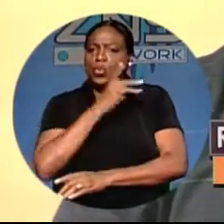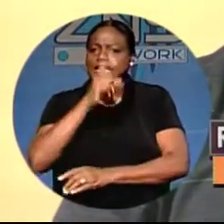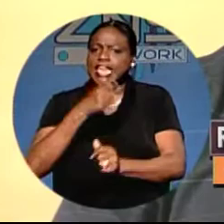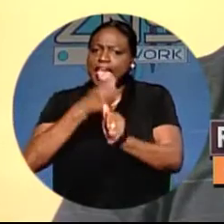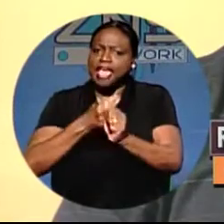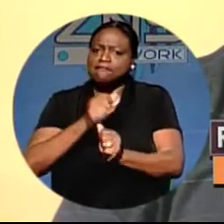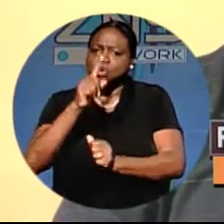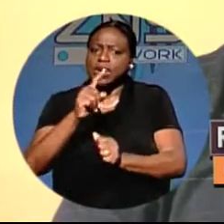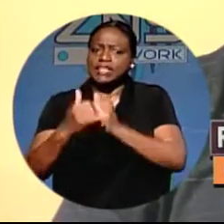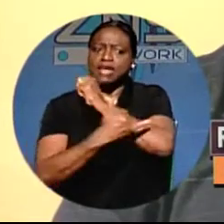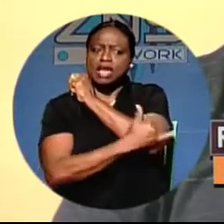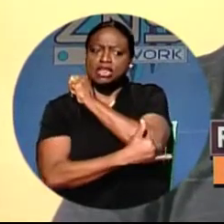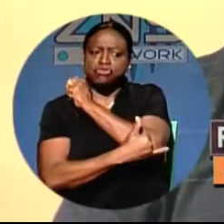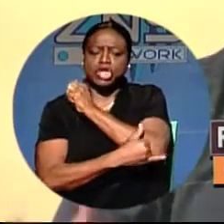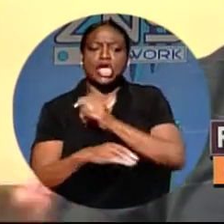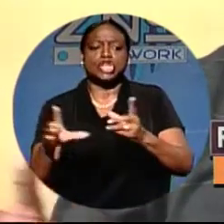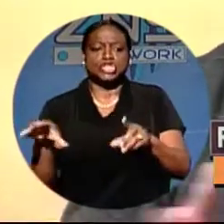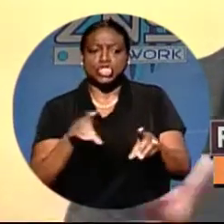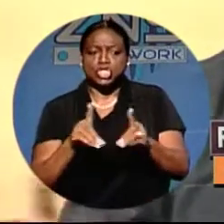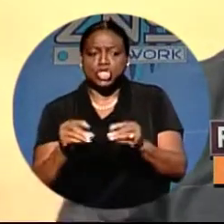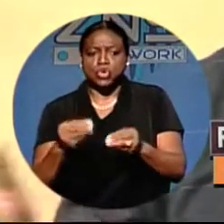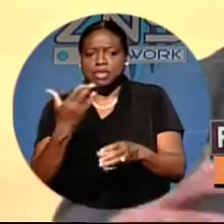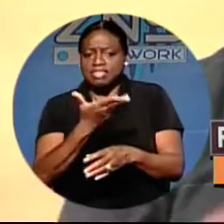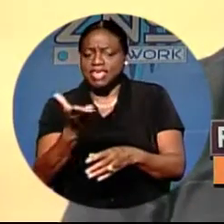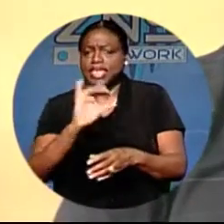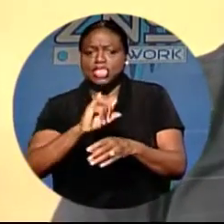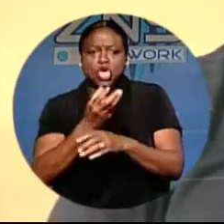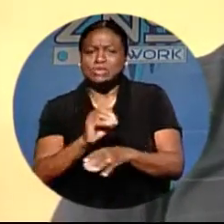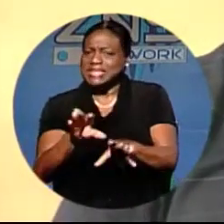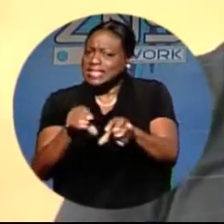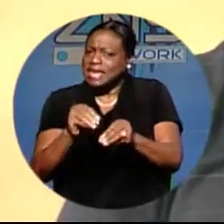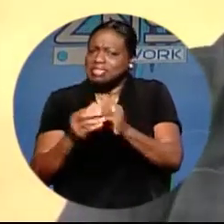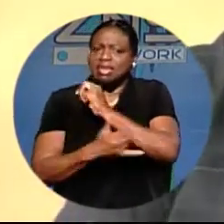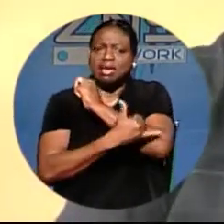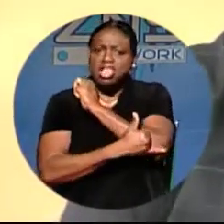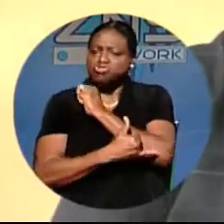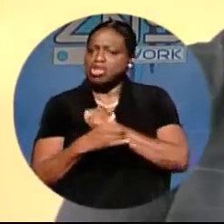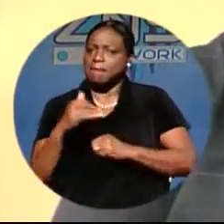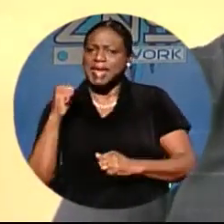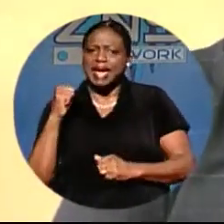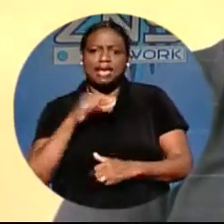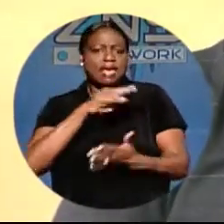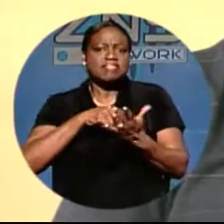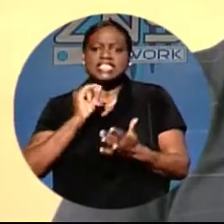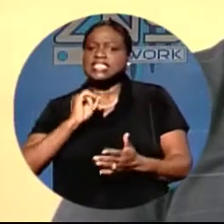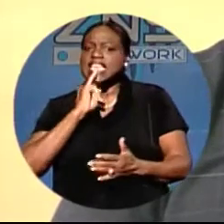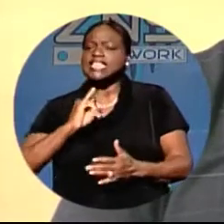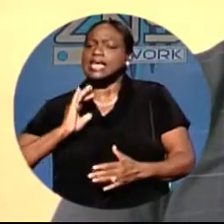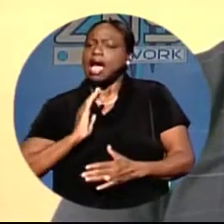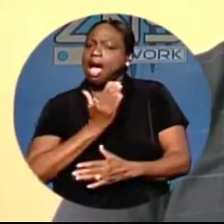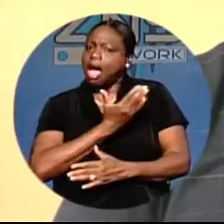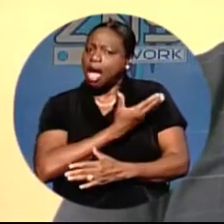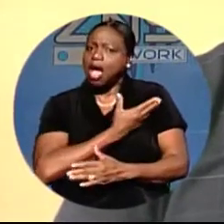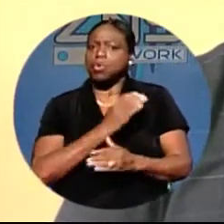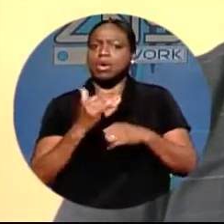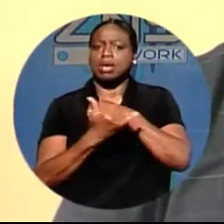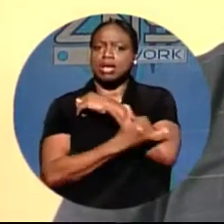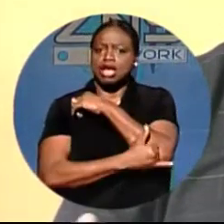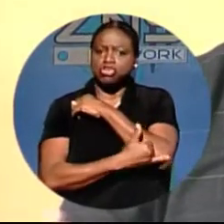to do their job, and that's what we need to do. We need to get back, take this country back, man. This is our country, man. And